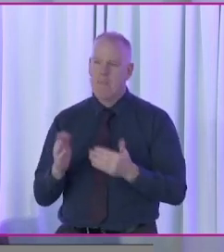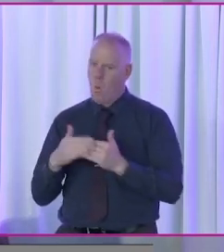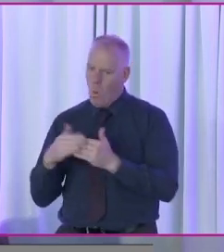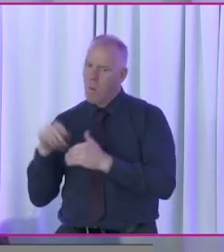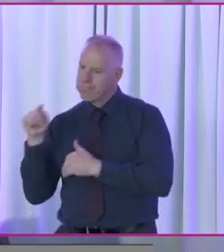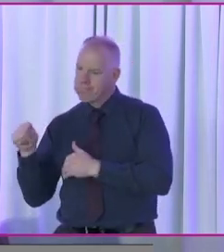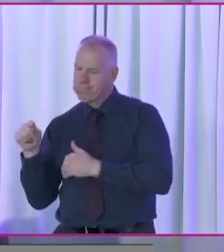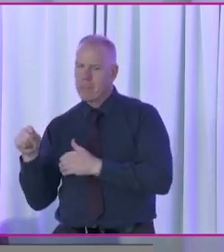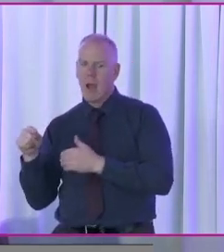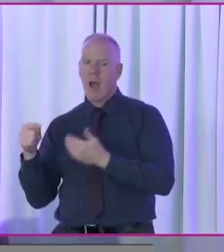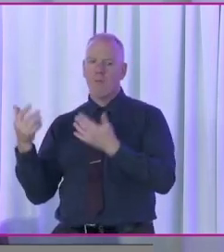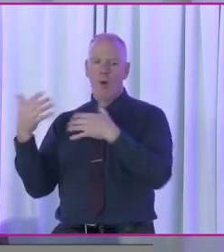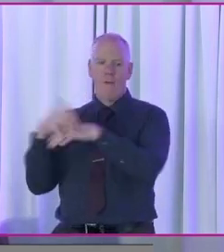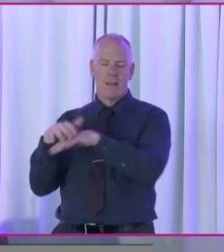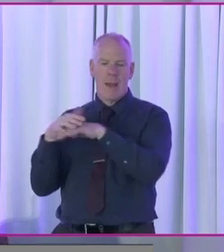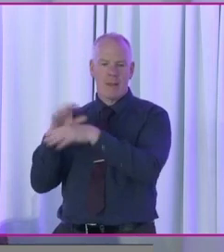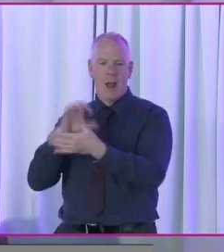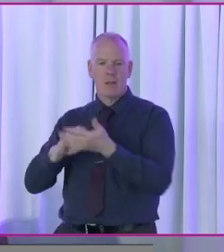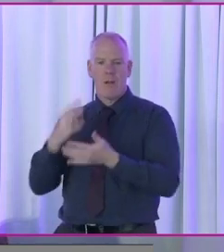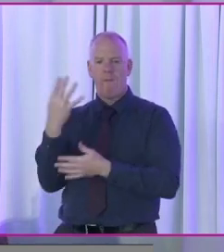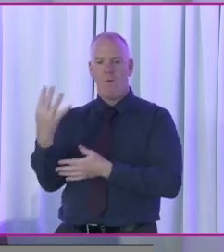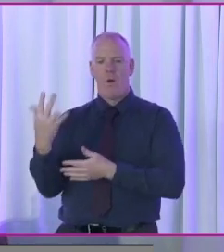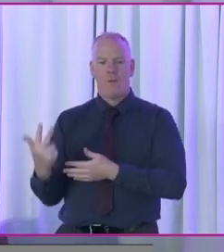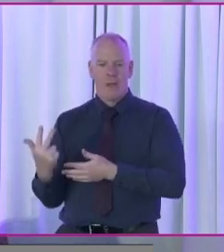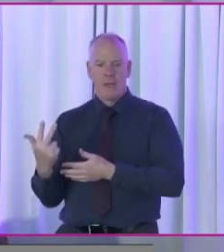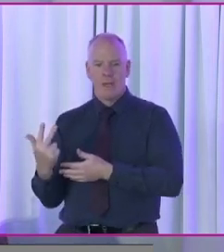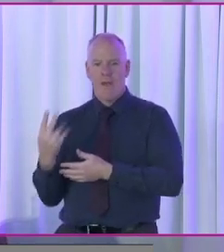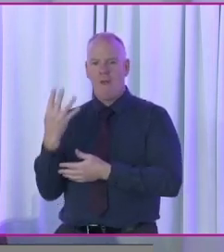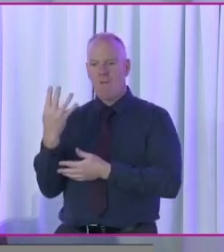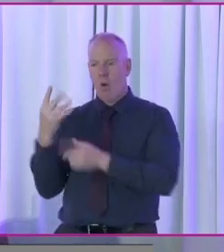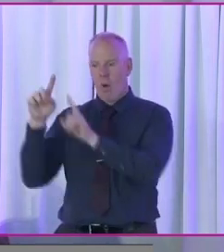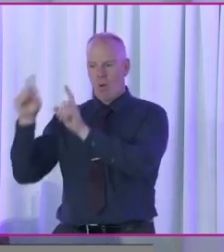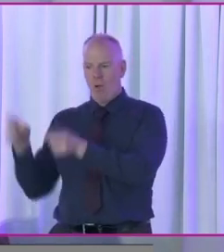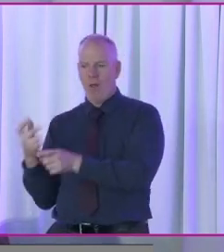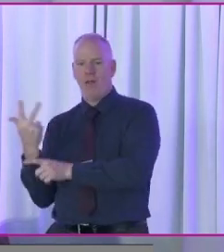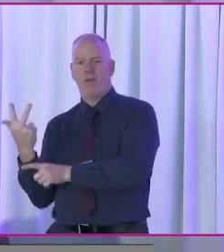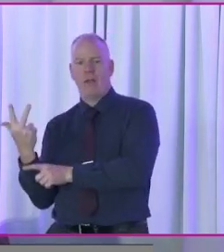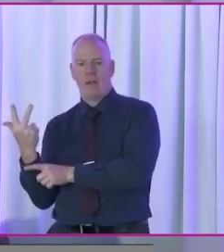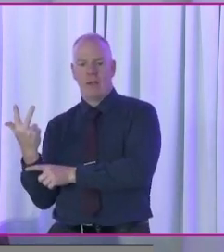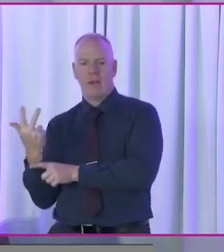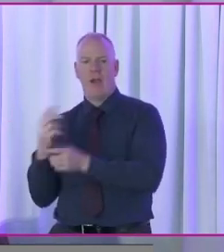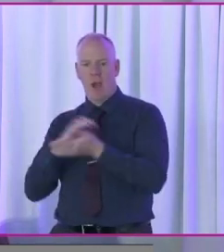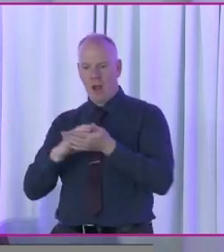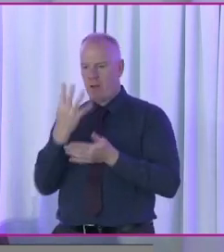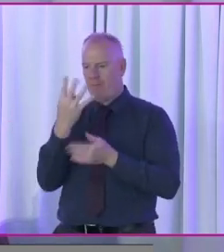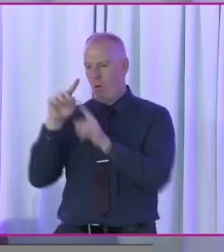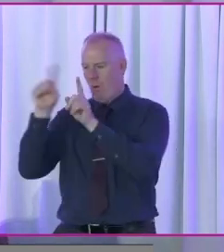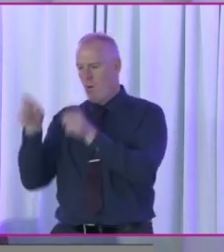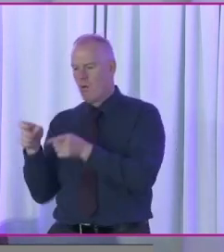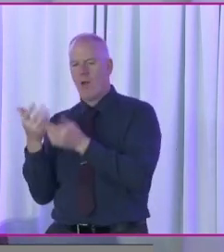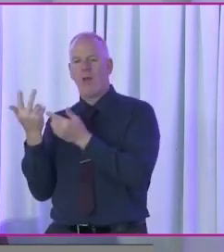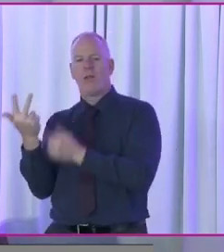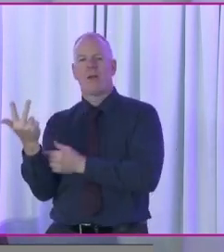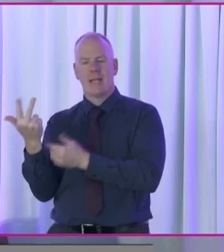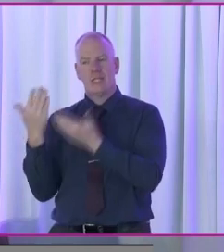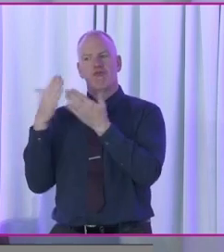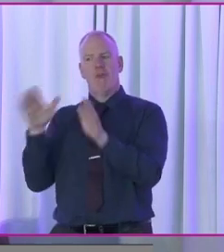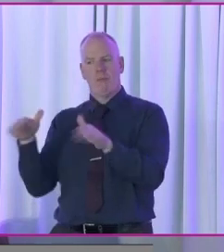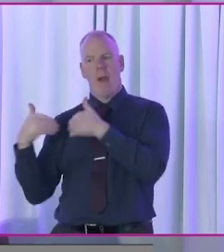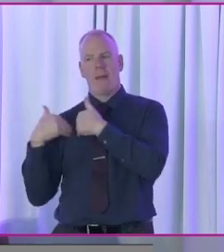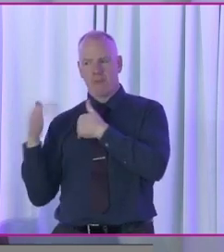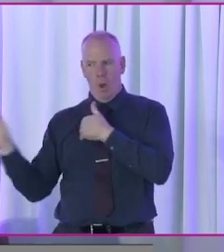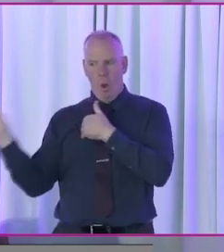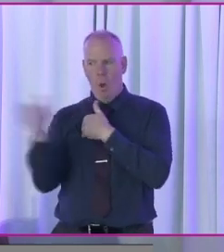There's a cross-cutting article 4, 3, 4 brackets, 3, and it's a general obligation on all states. And that is